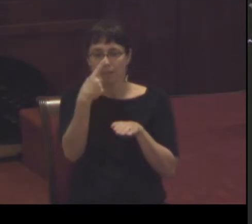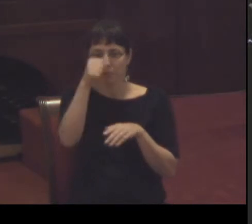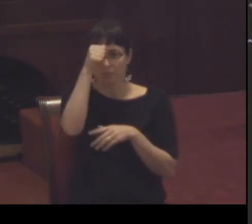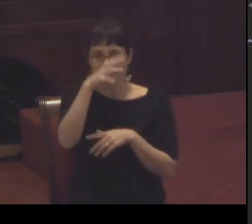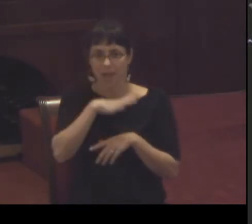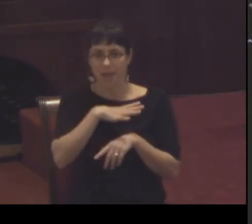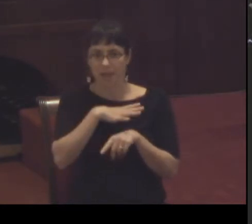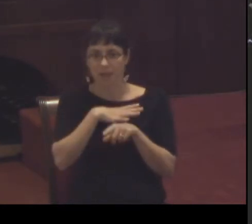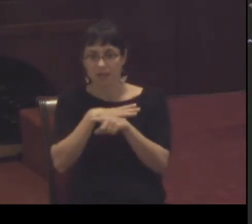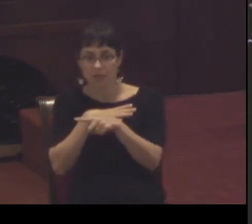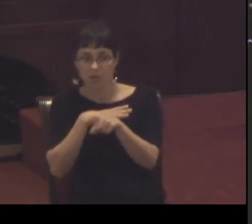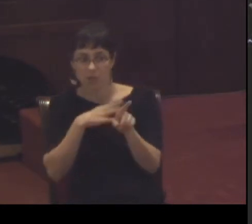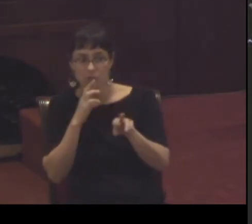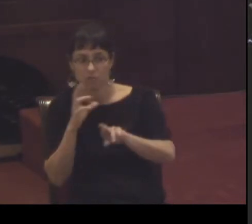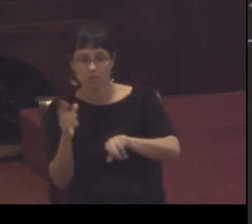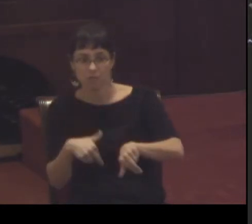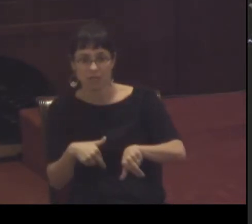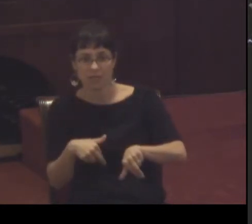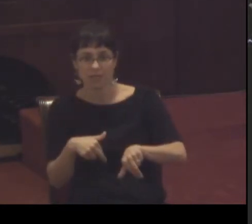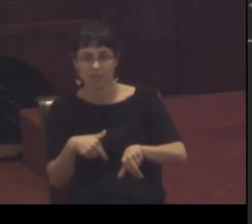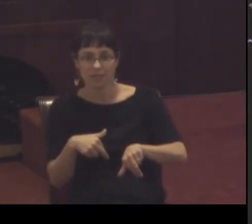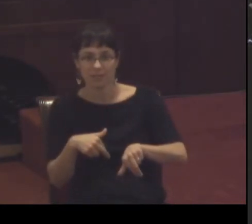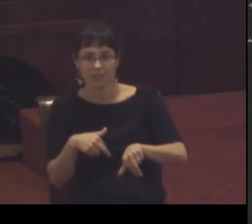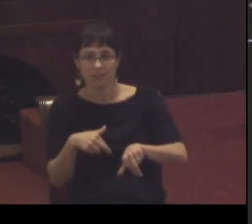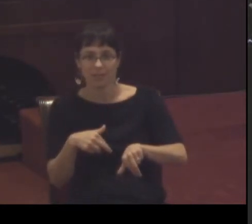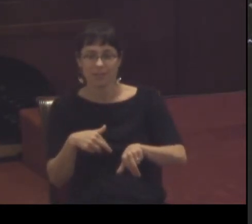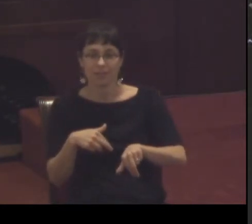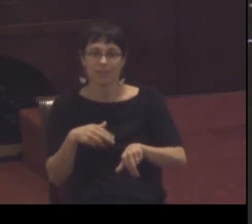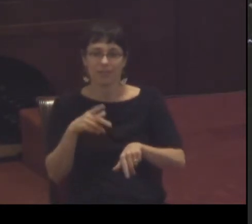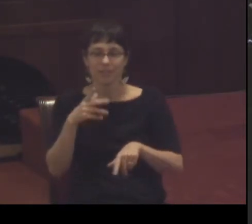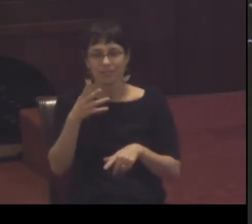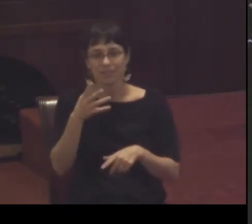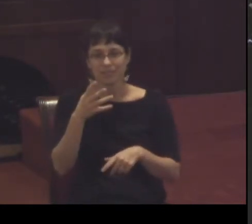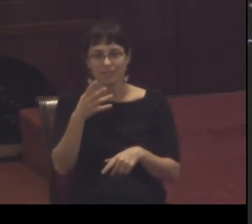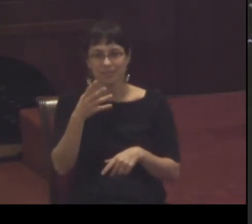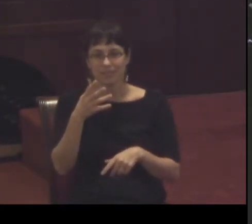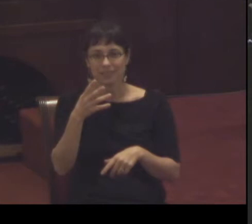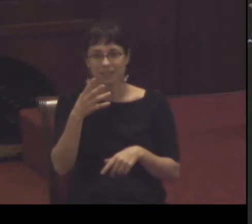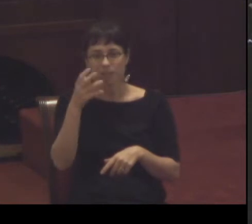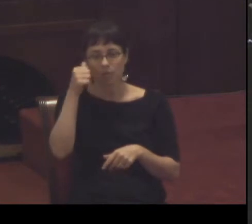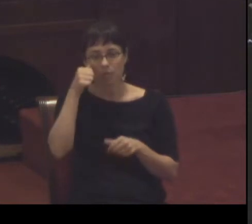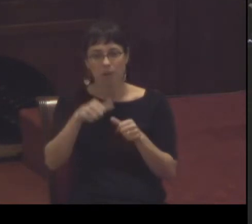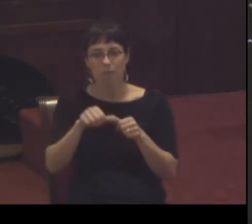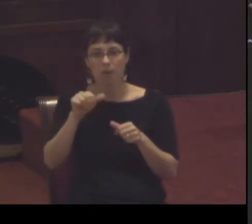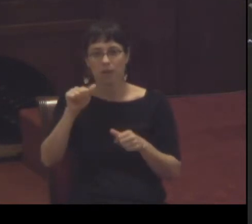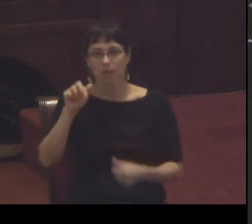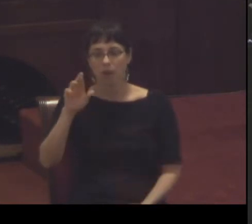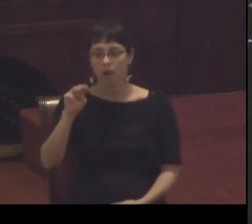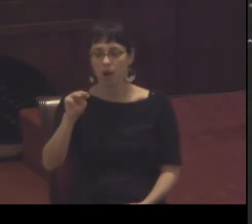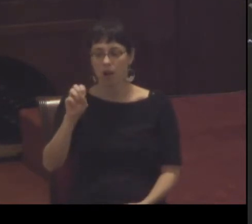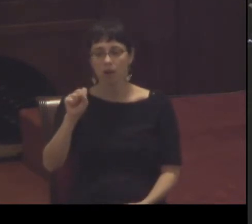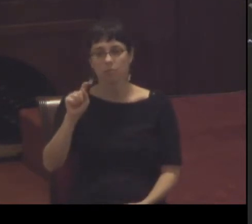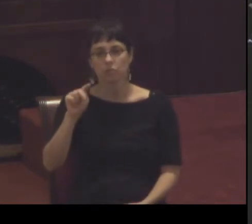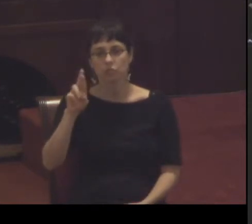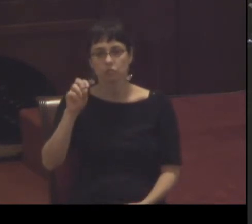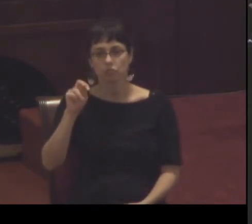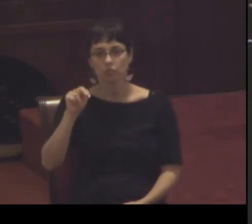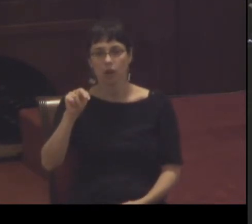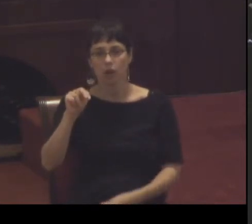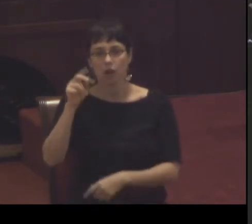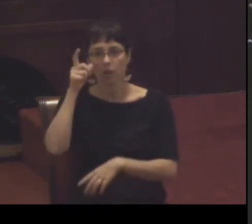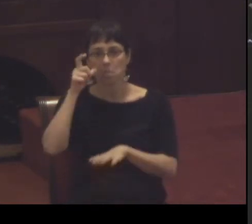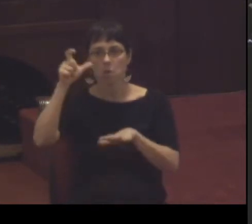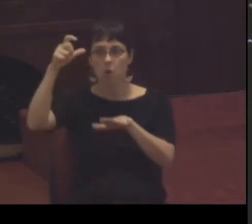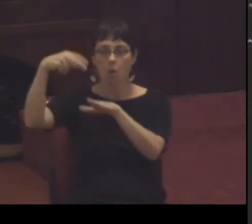hearkening back to Armstrong's words landing on the moon and you might expect a message that